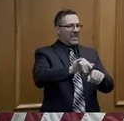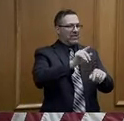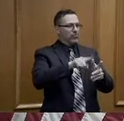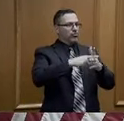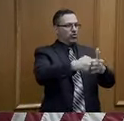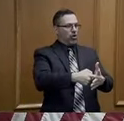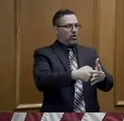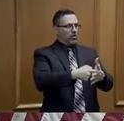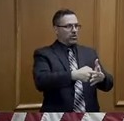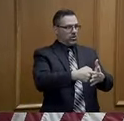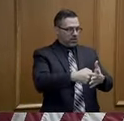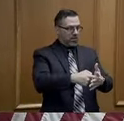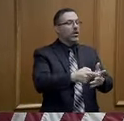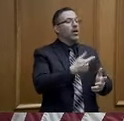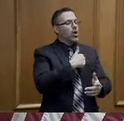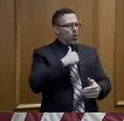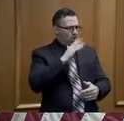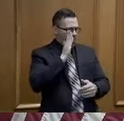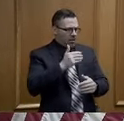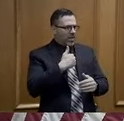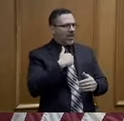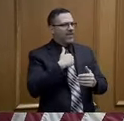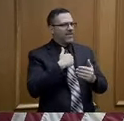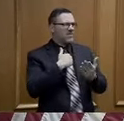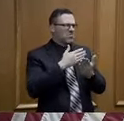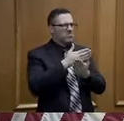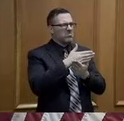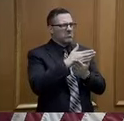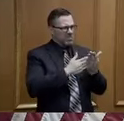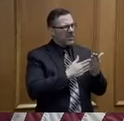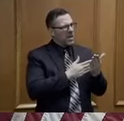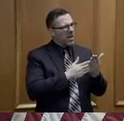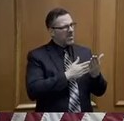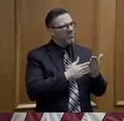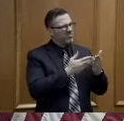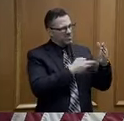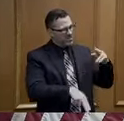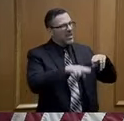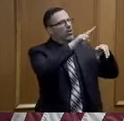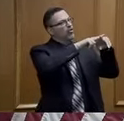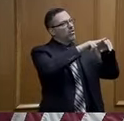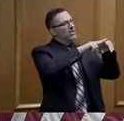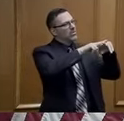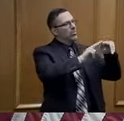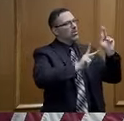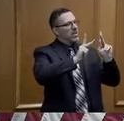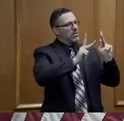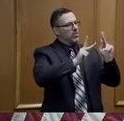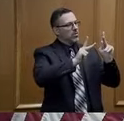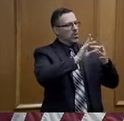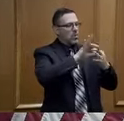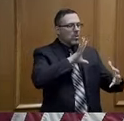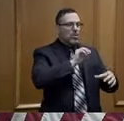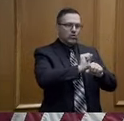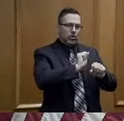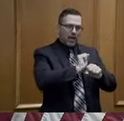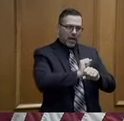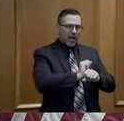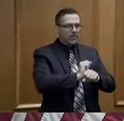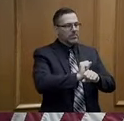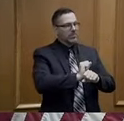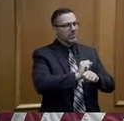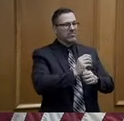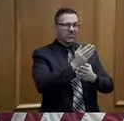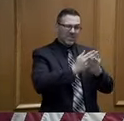we obviously will have some significant increase in unemployment as some of these businesses begin